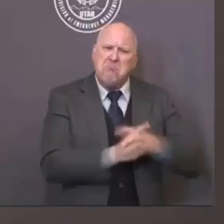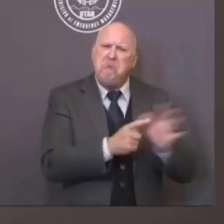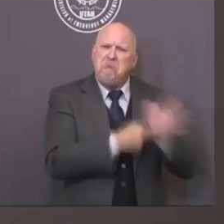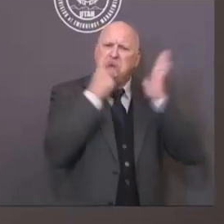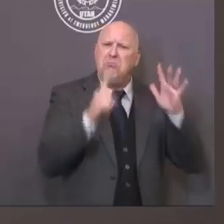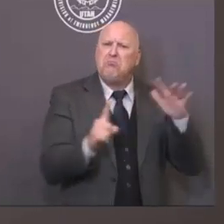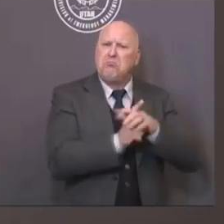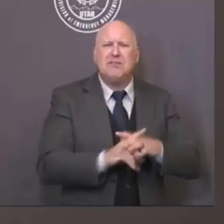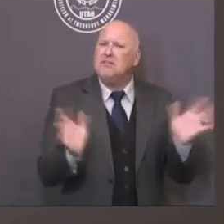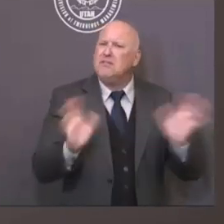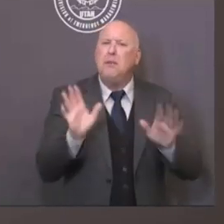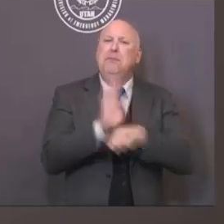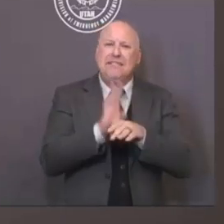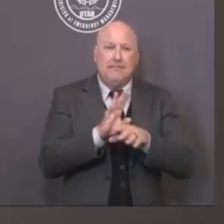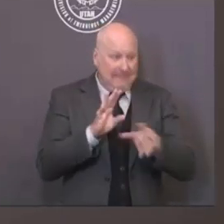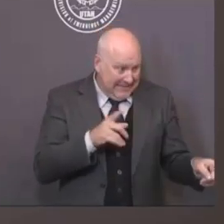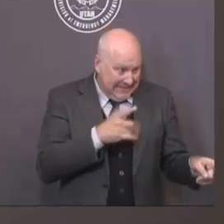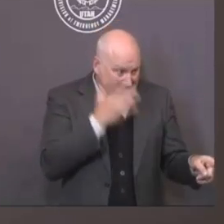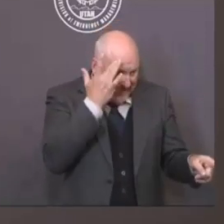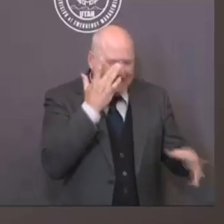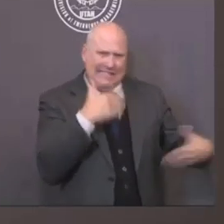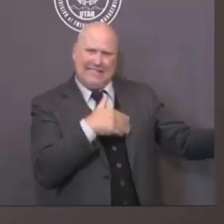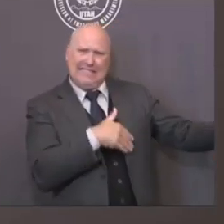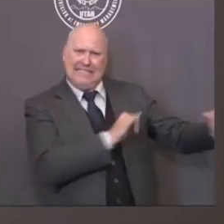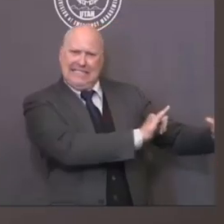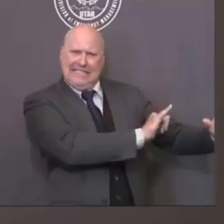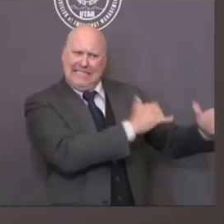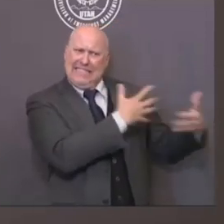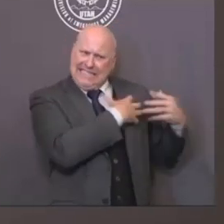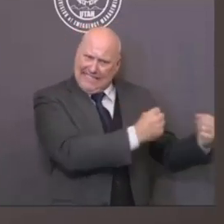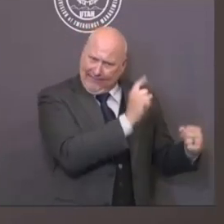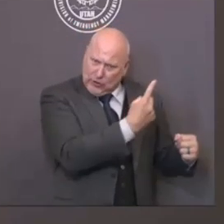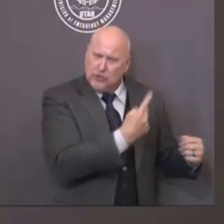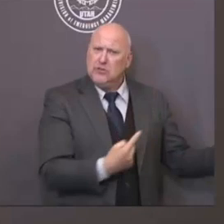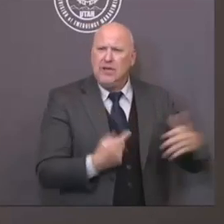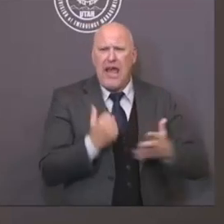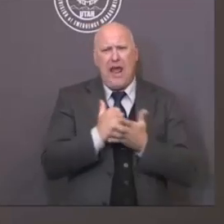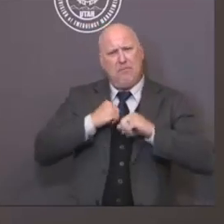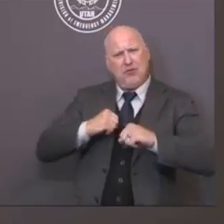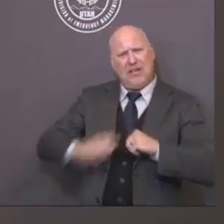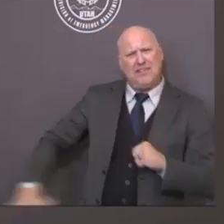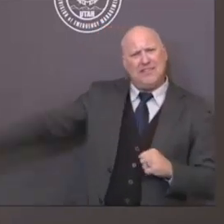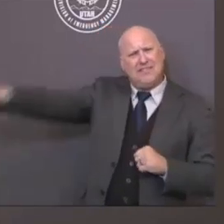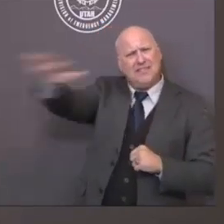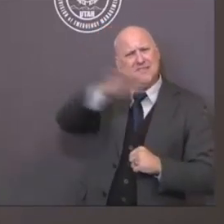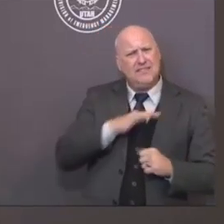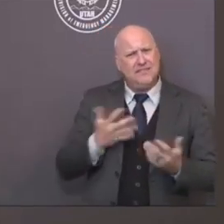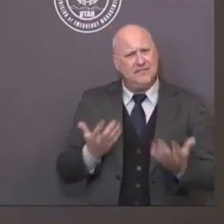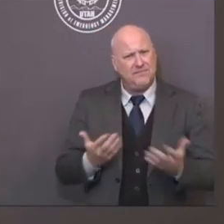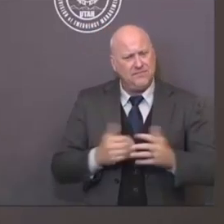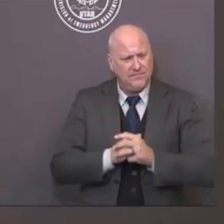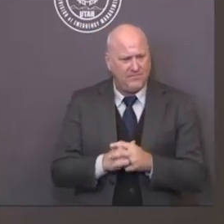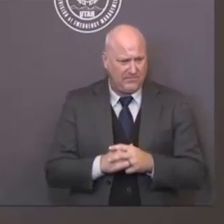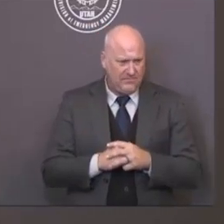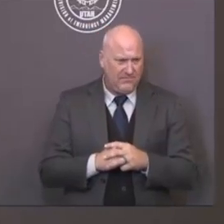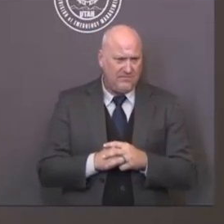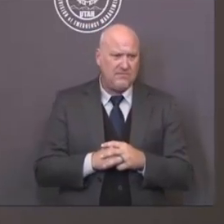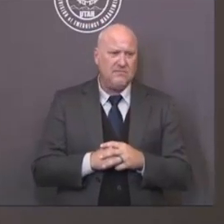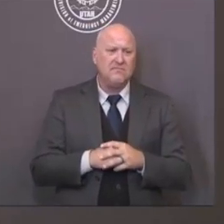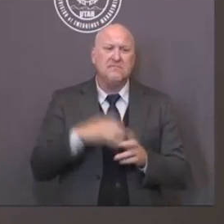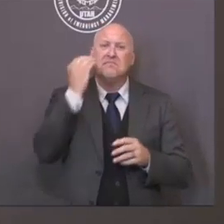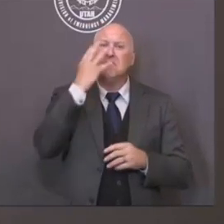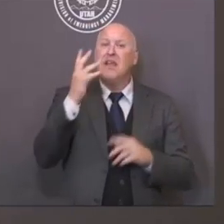Outdoors is not quite as big of a problem. We're doing a lot of gatherings, get-together, family socials.